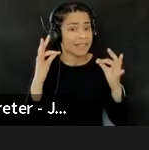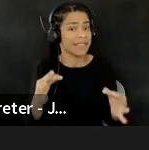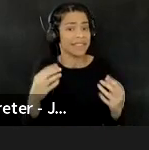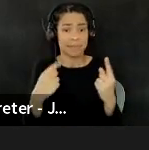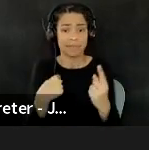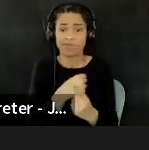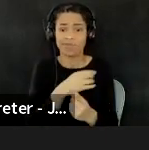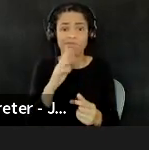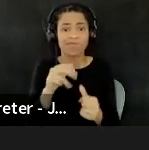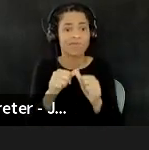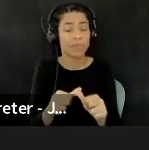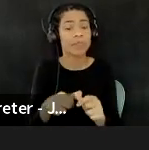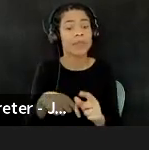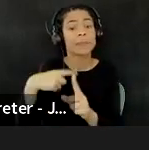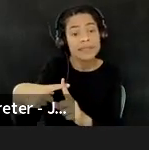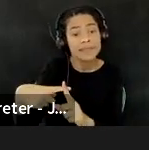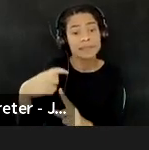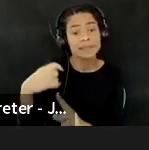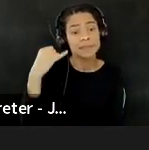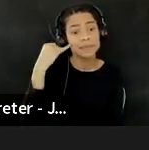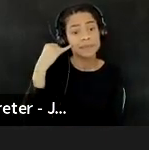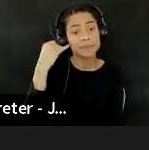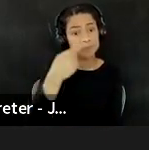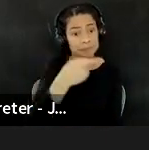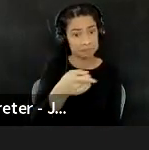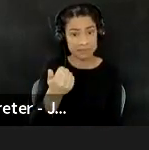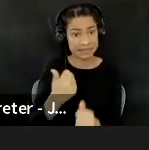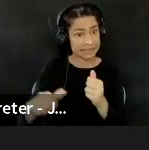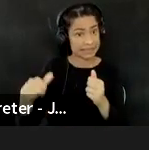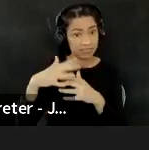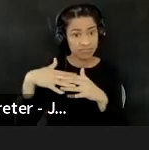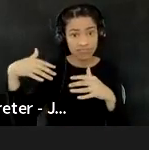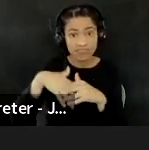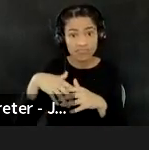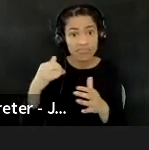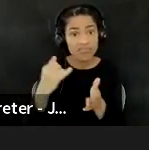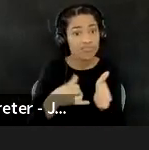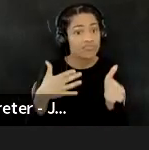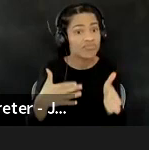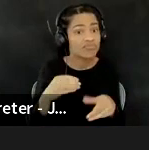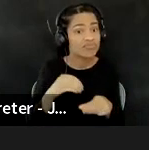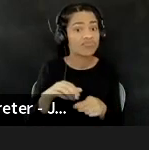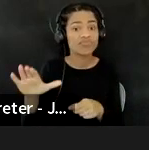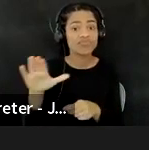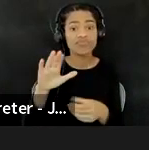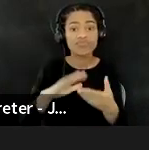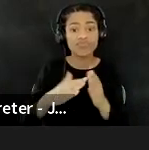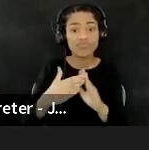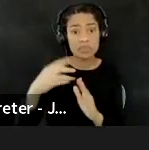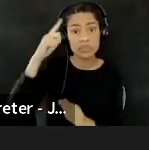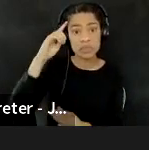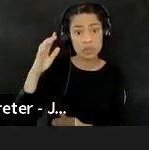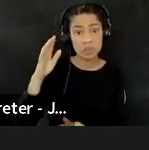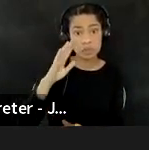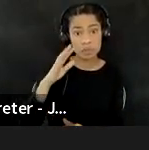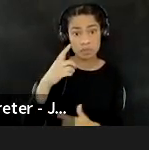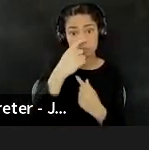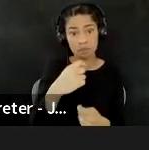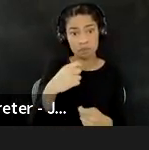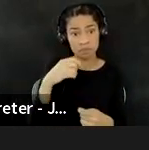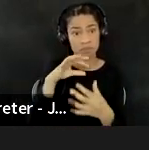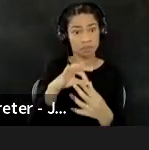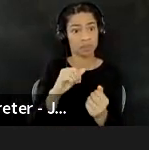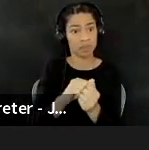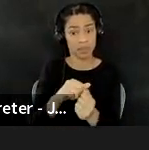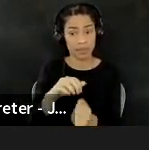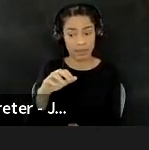continuing. And with that, if there are, um, indigenous artists in your community that you think would be interested in being in relationship with NEPA